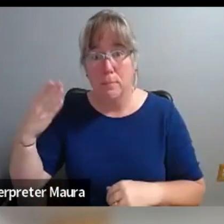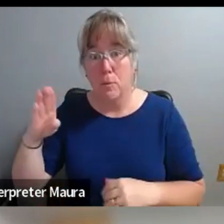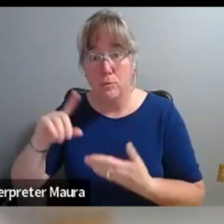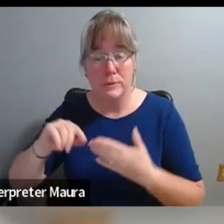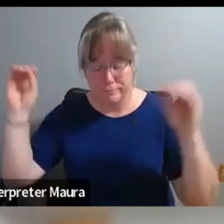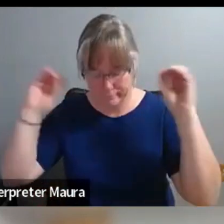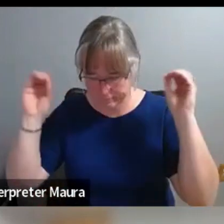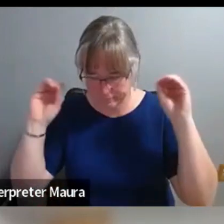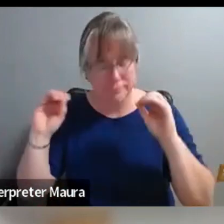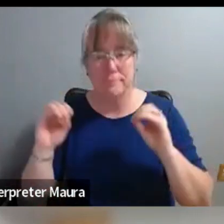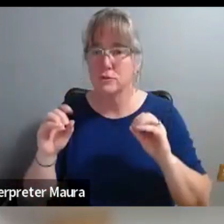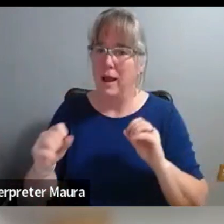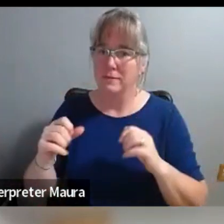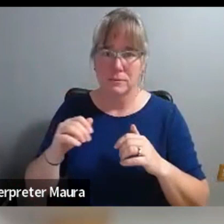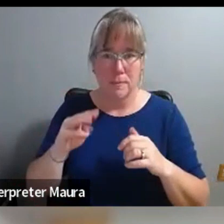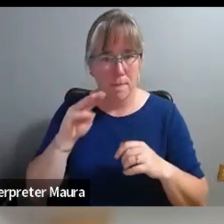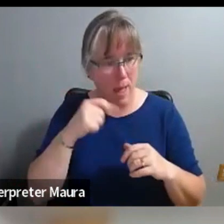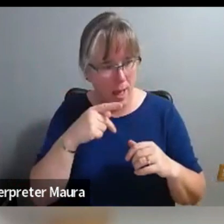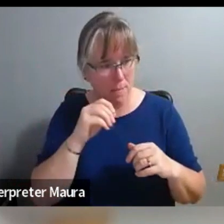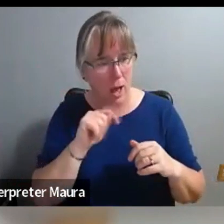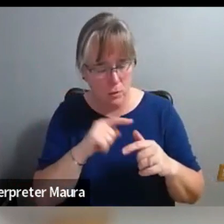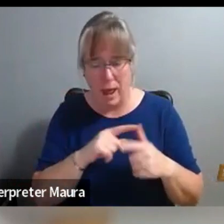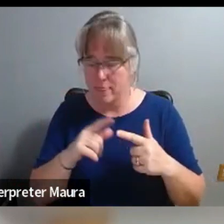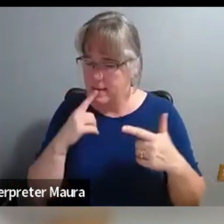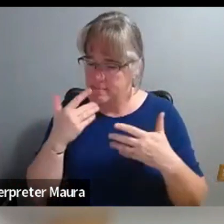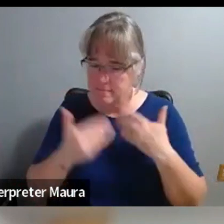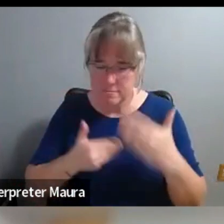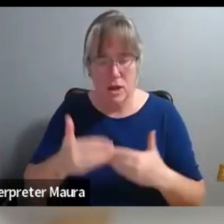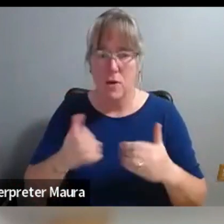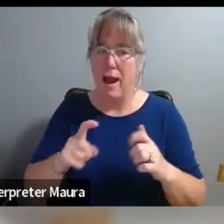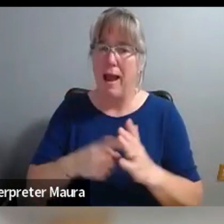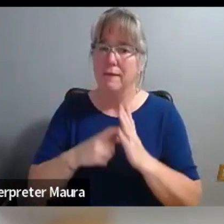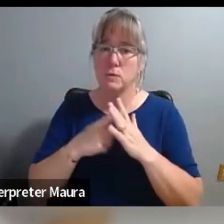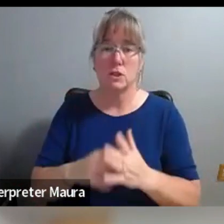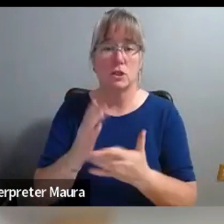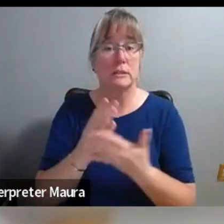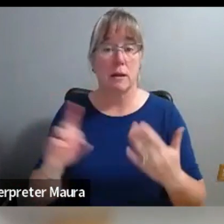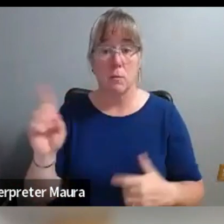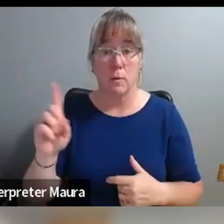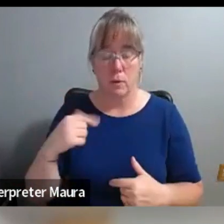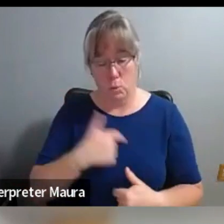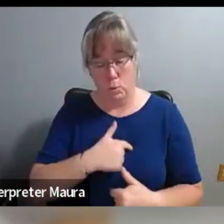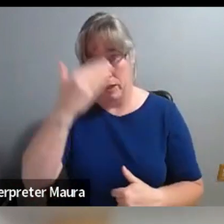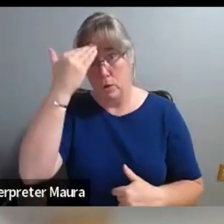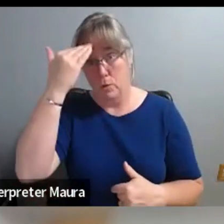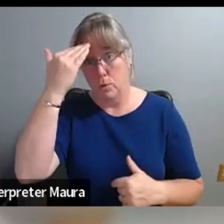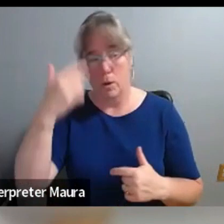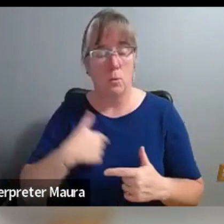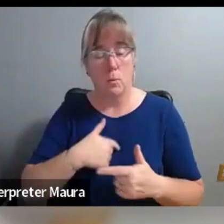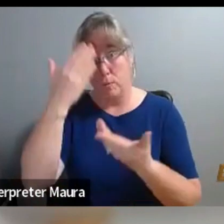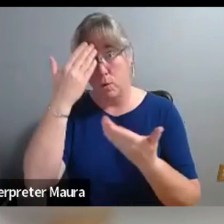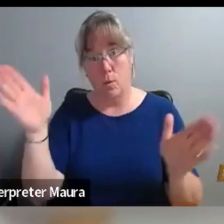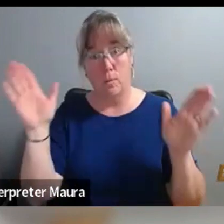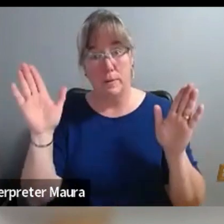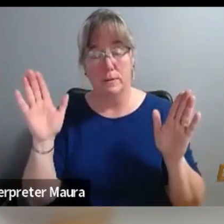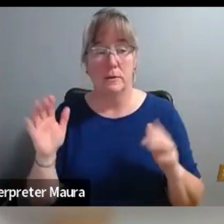demonstrated. But you just you have to start somewhere. And we knew and we were very open in the beginning that this might